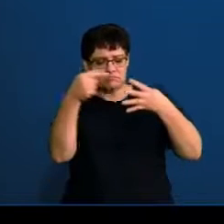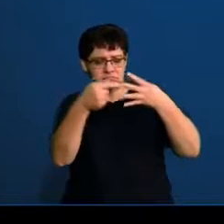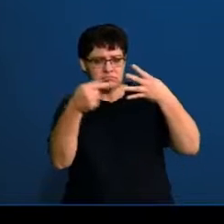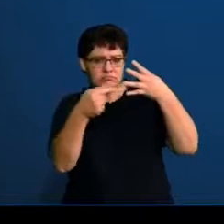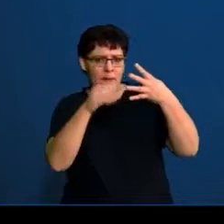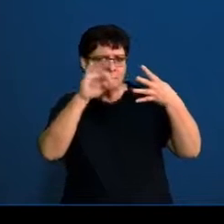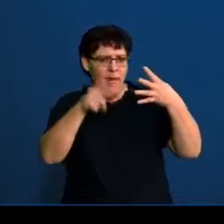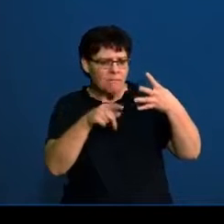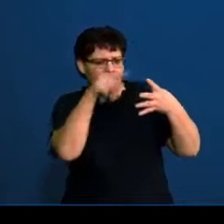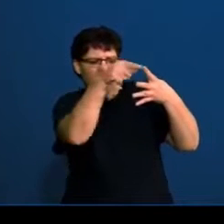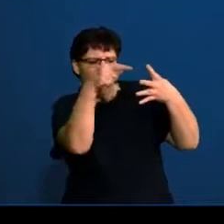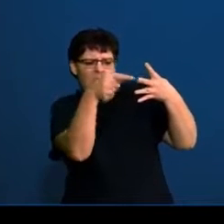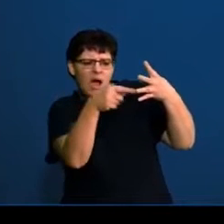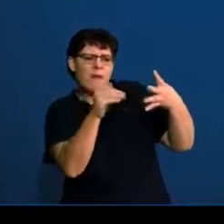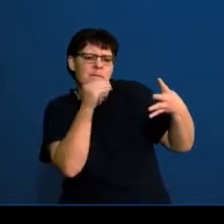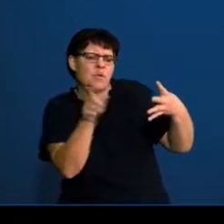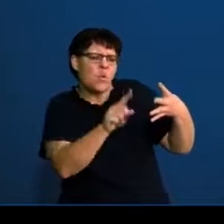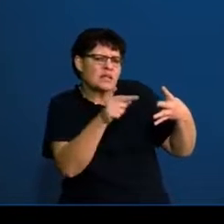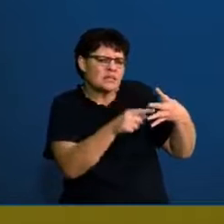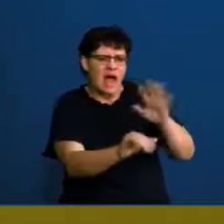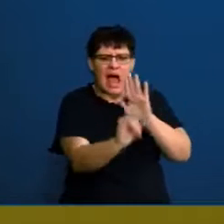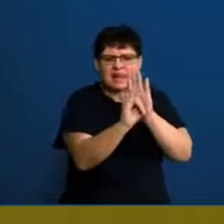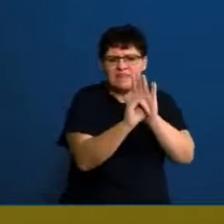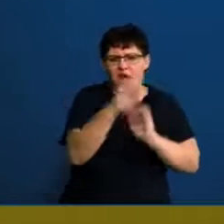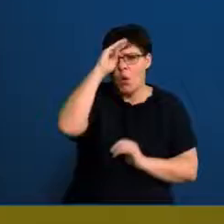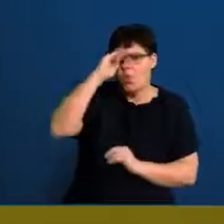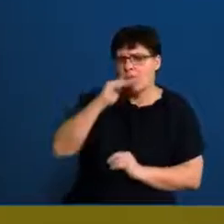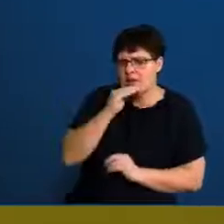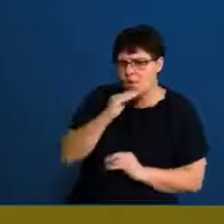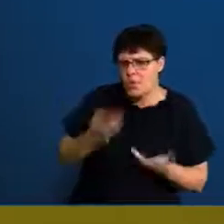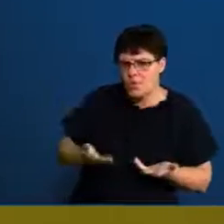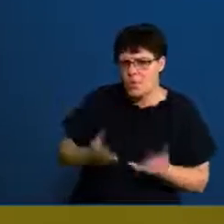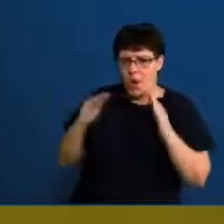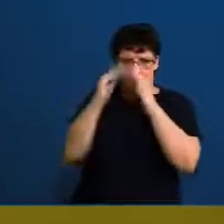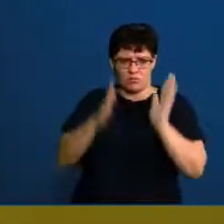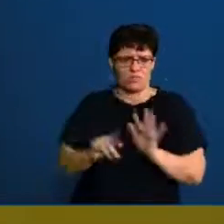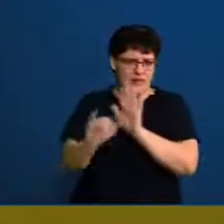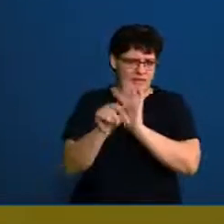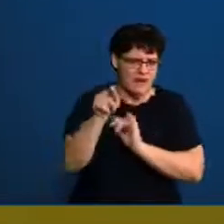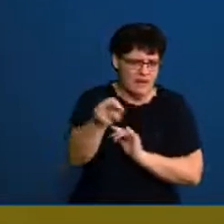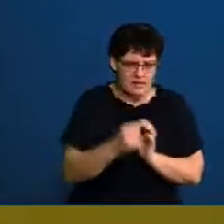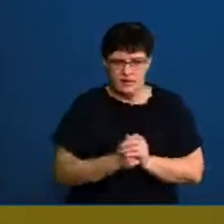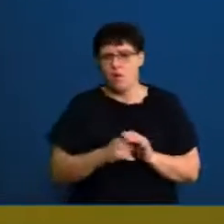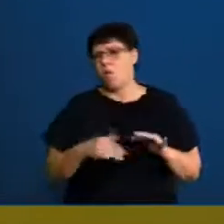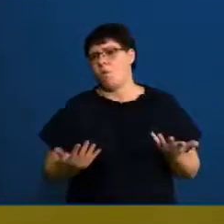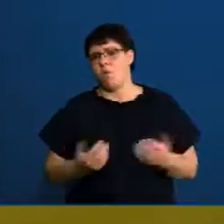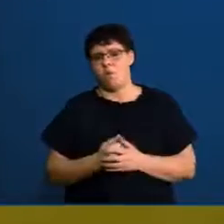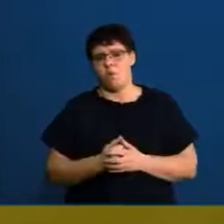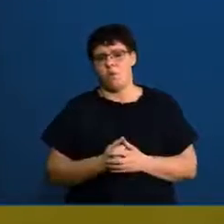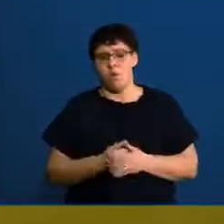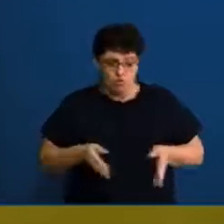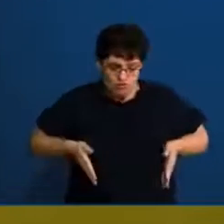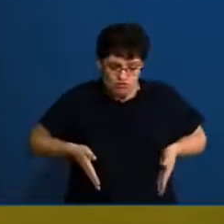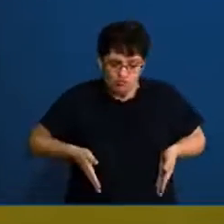maps and plans. Identifying the windows of a house. Identifying a main